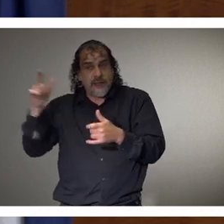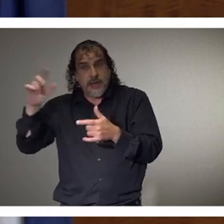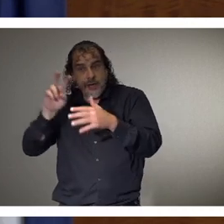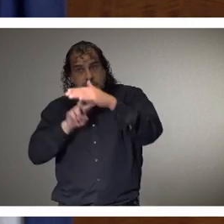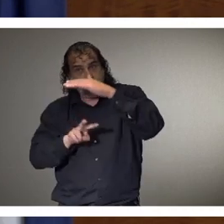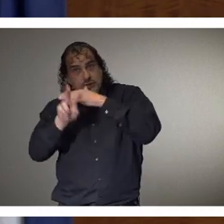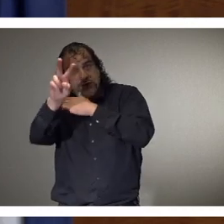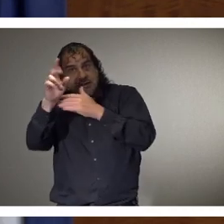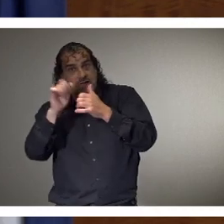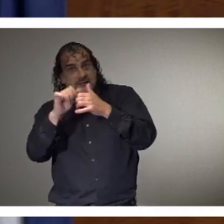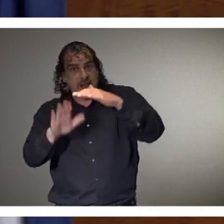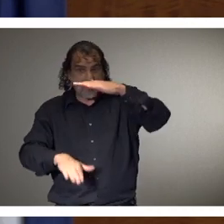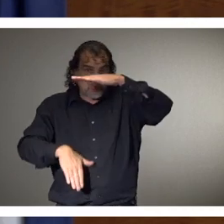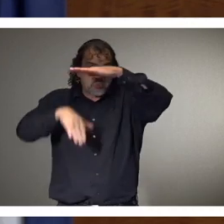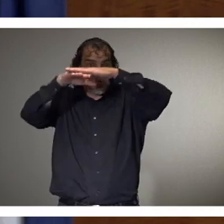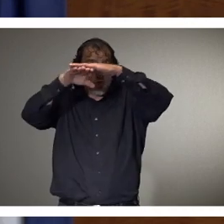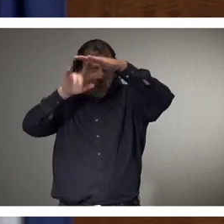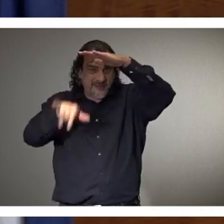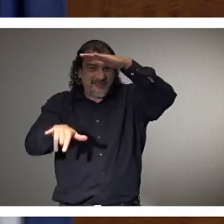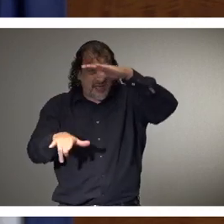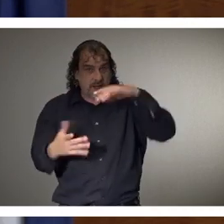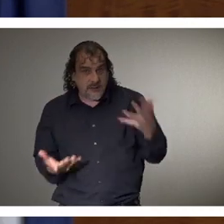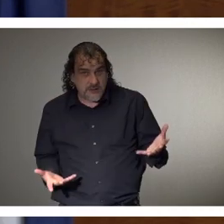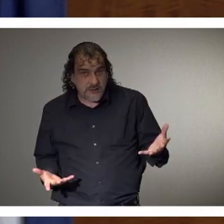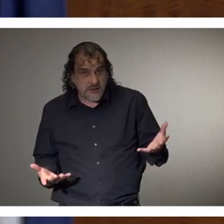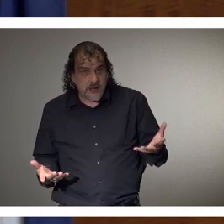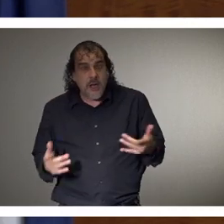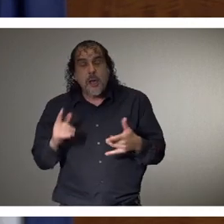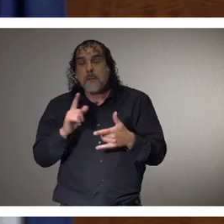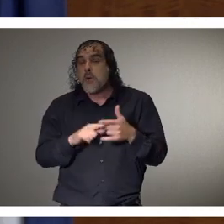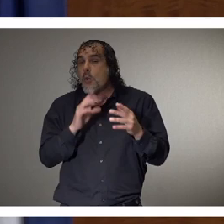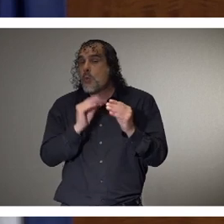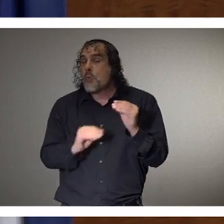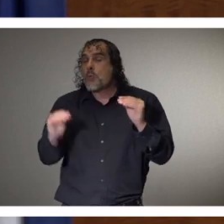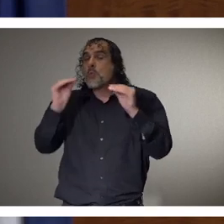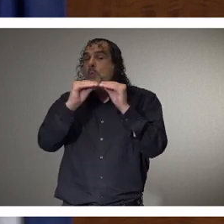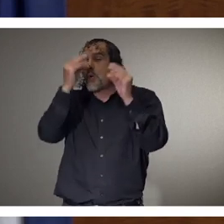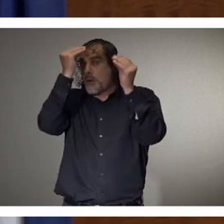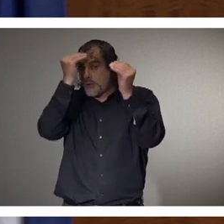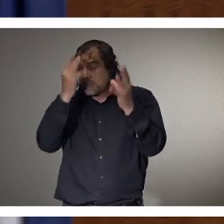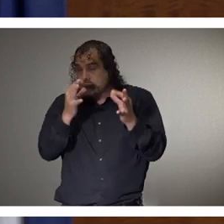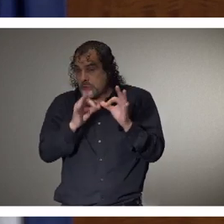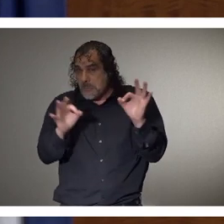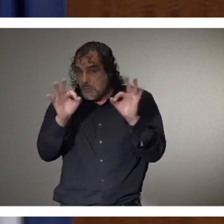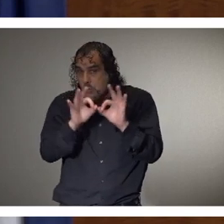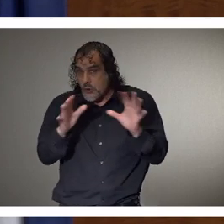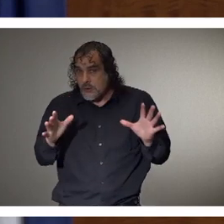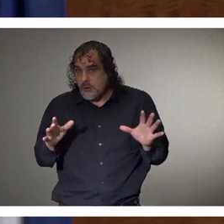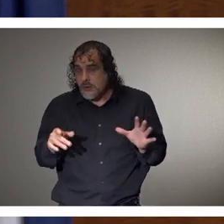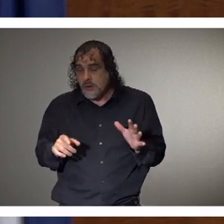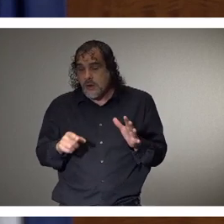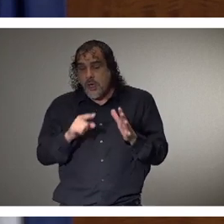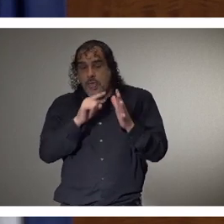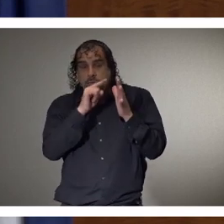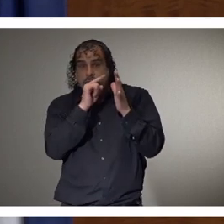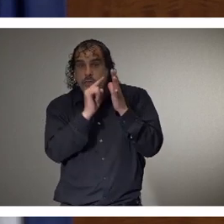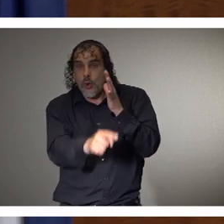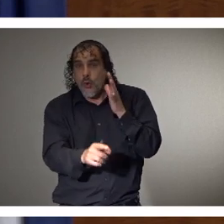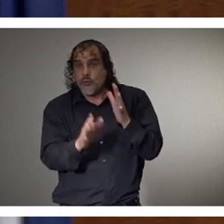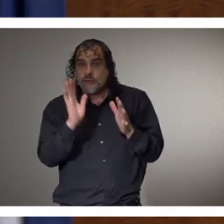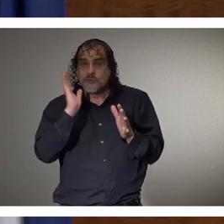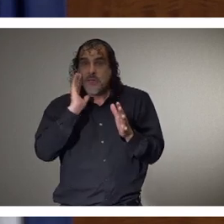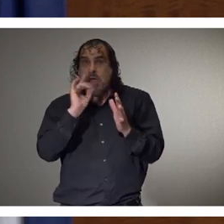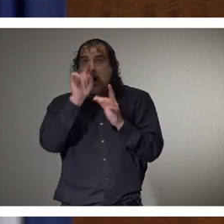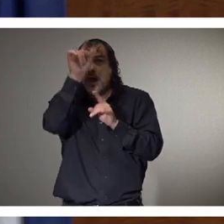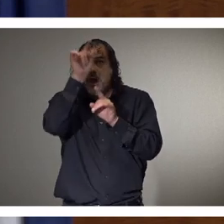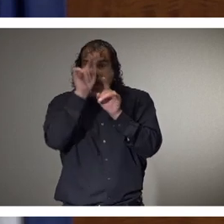be today, at least by this one particular model. But more importantly, remember that these beds will only be utilized